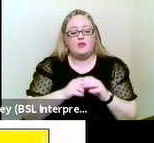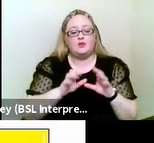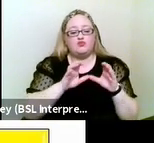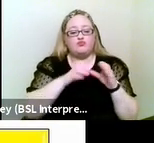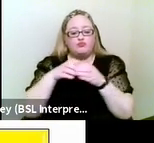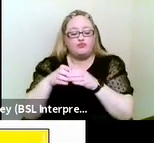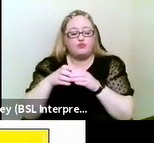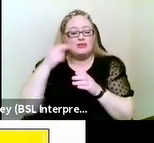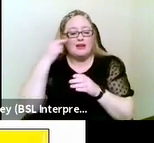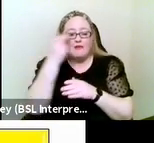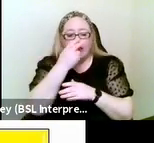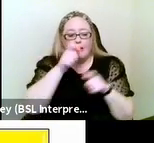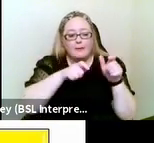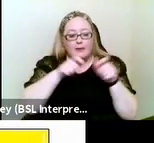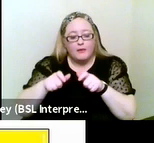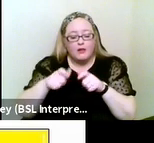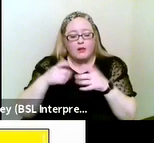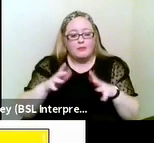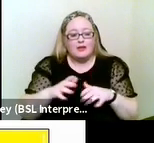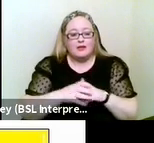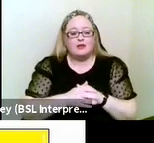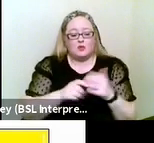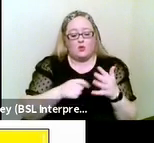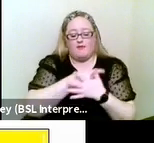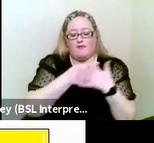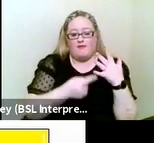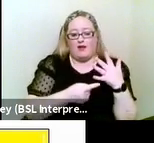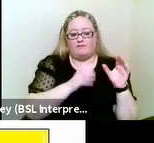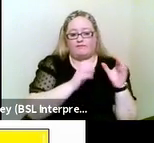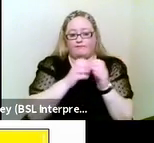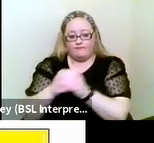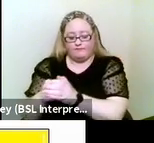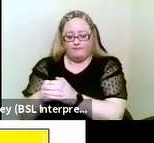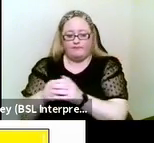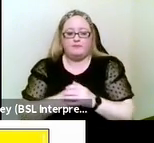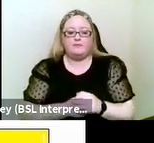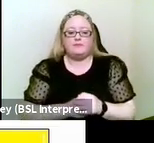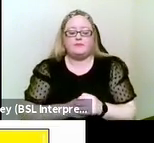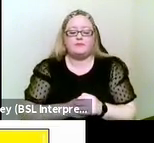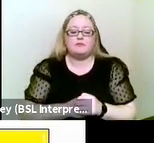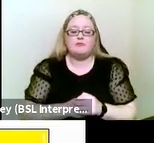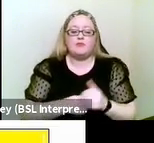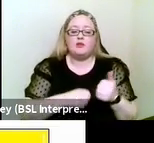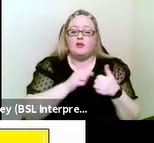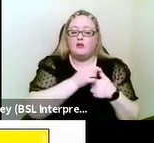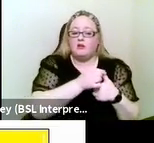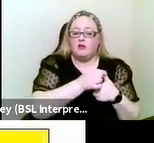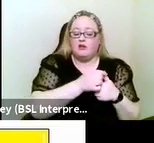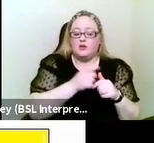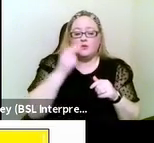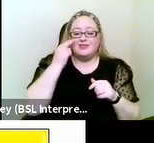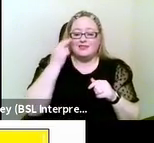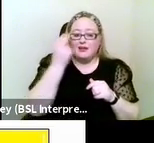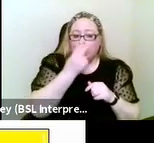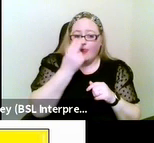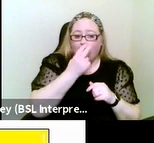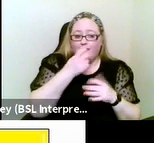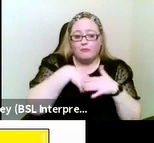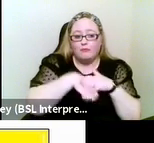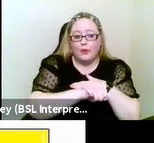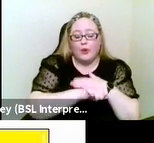people. And here there are those five groups, those that are deafblind from birth or early childhood,